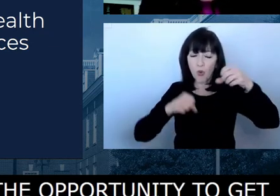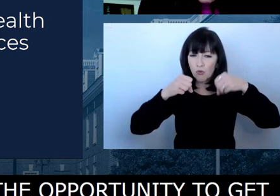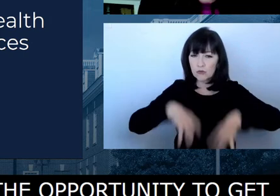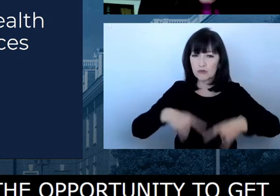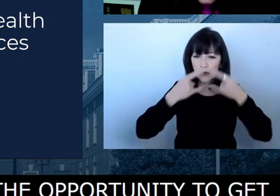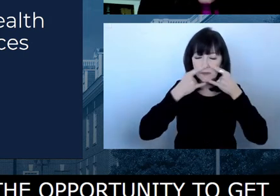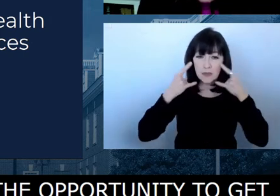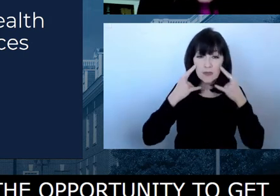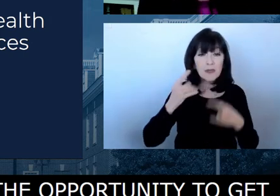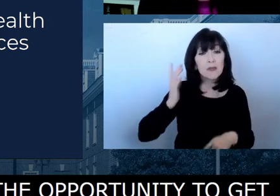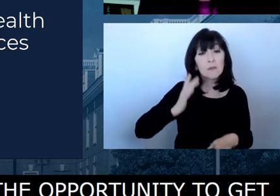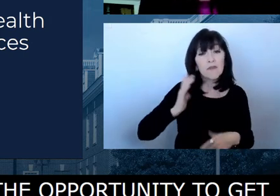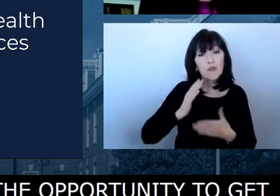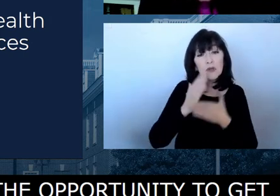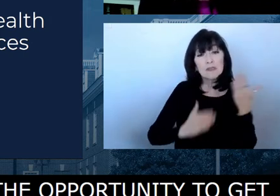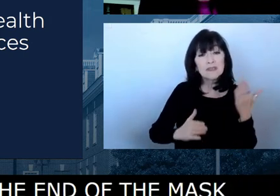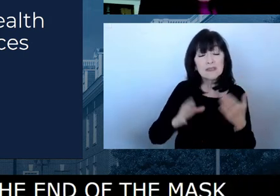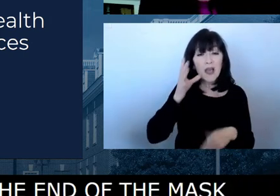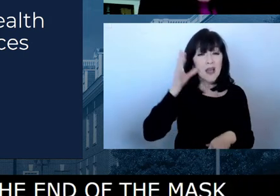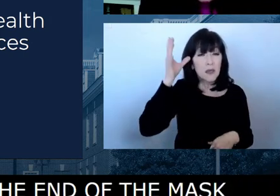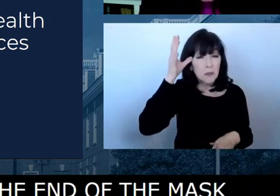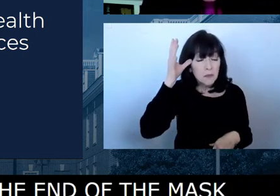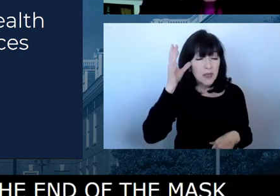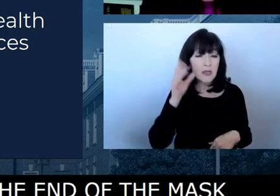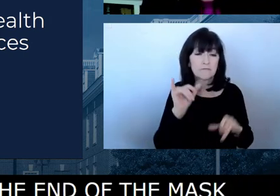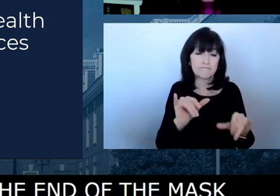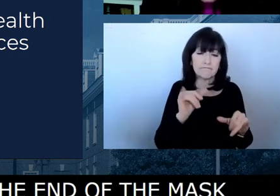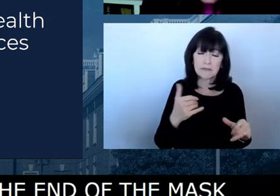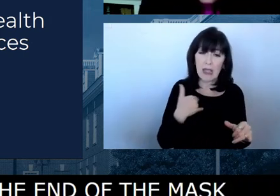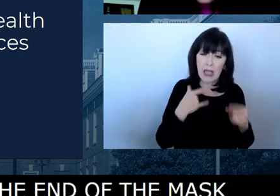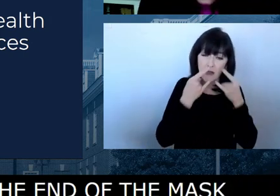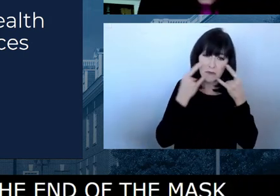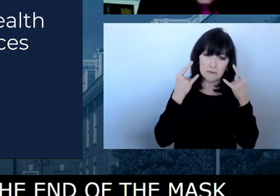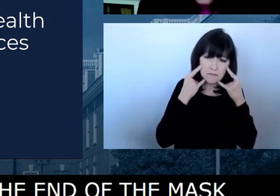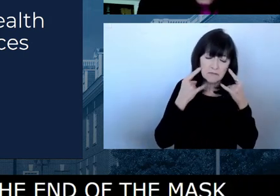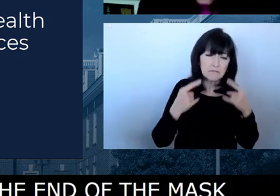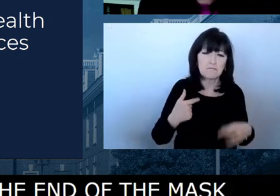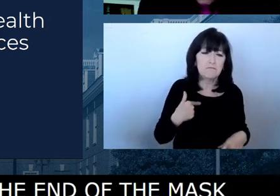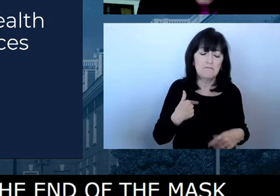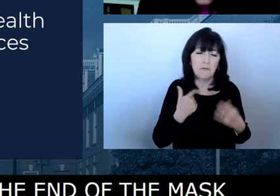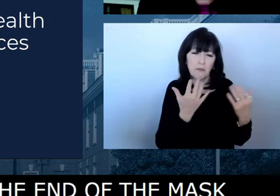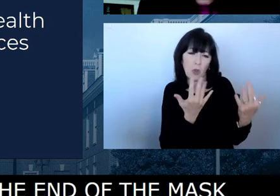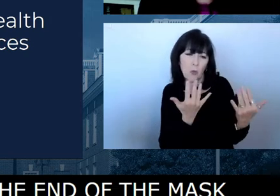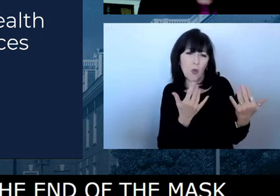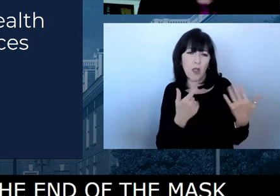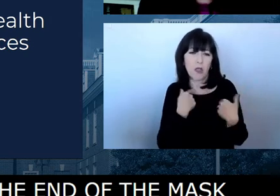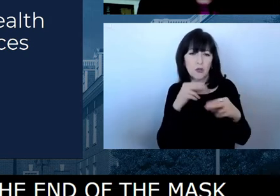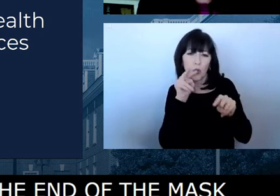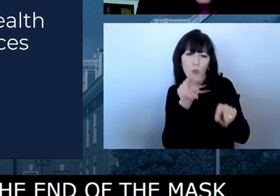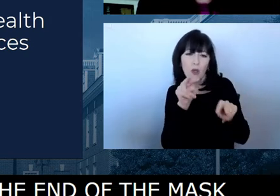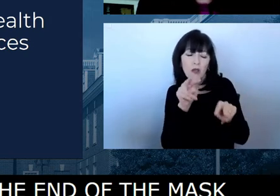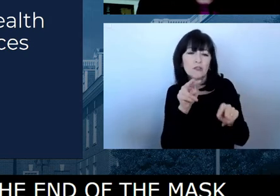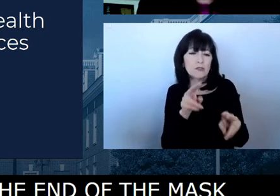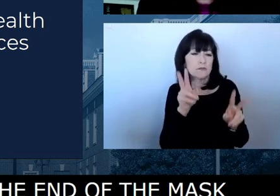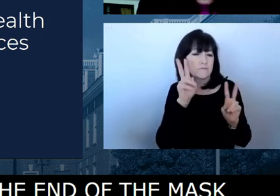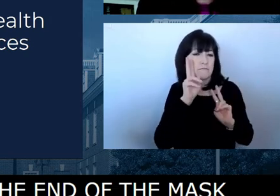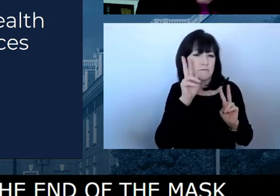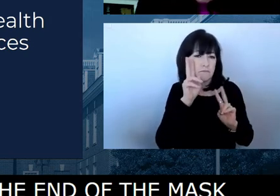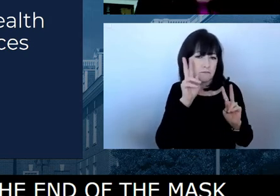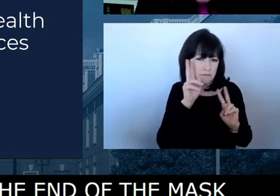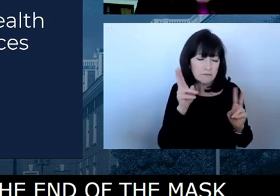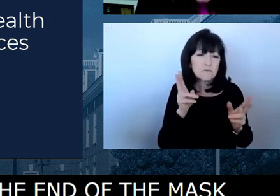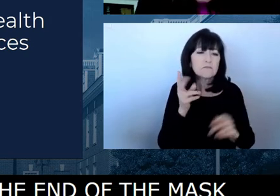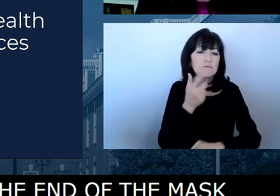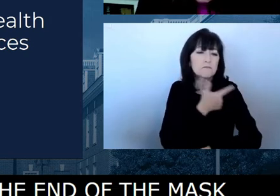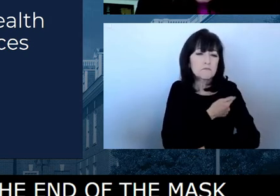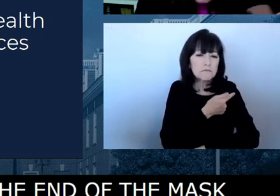said, well, you know, we have this protection with the masking. I'm going to wait and continue to watch the rollout of pediatric vaccines.